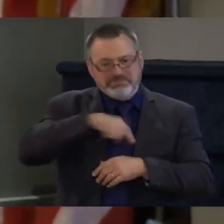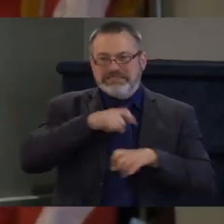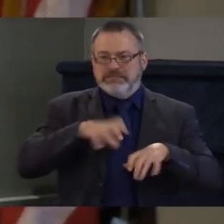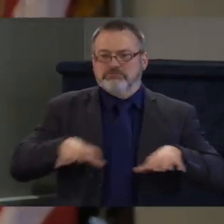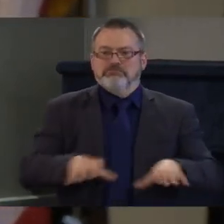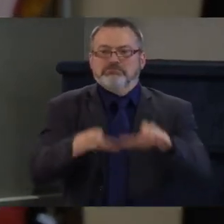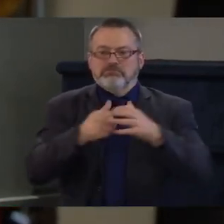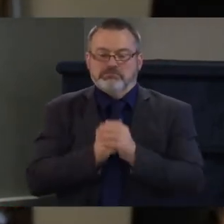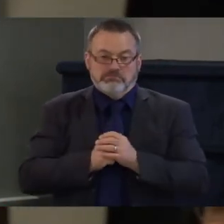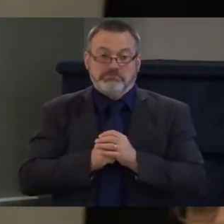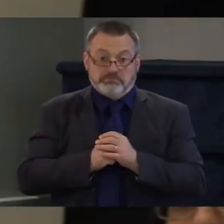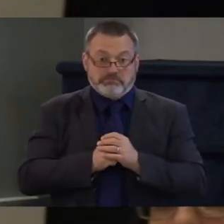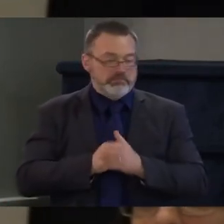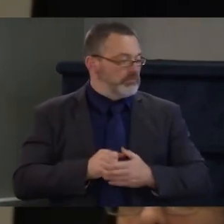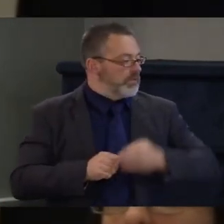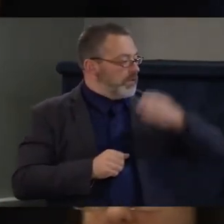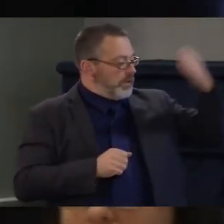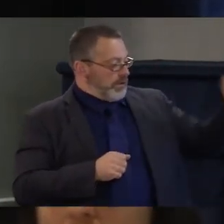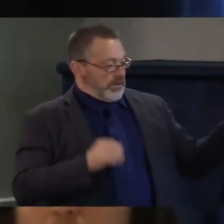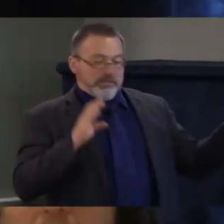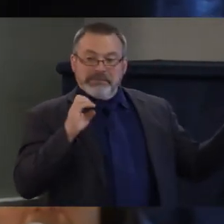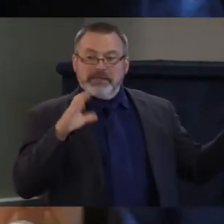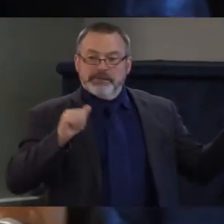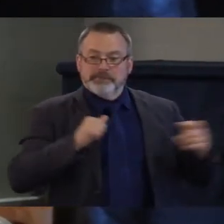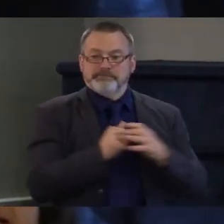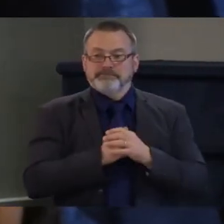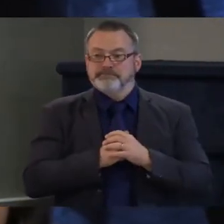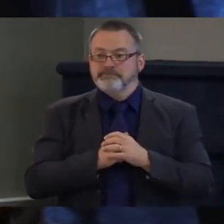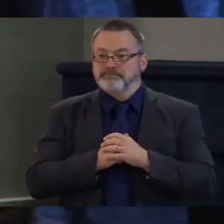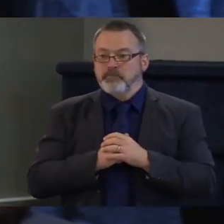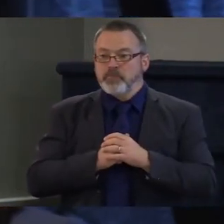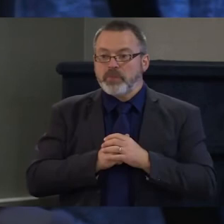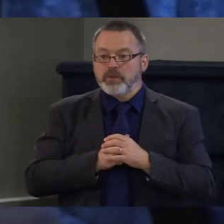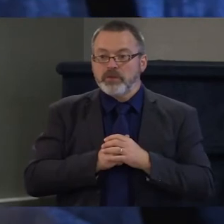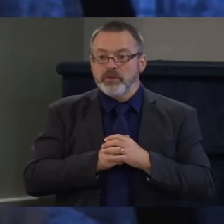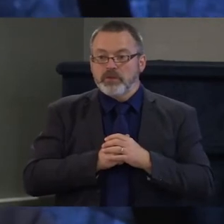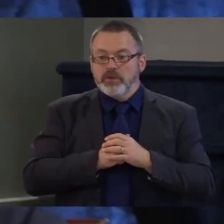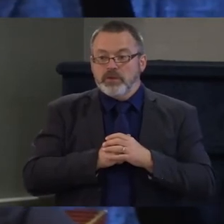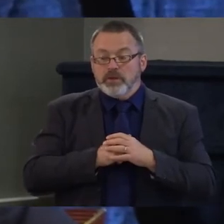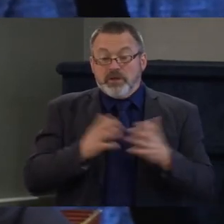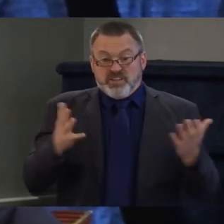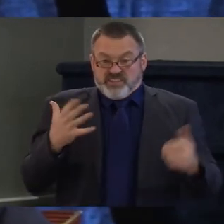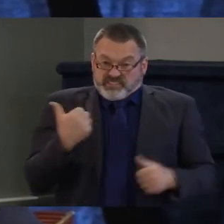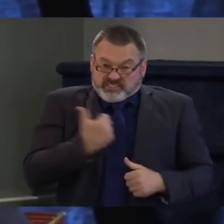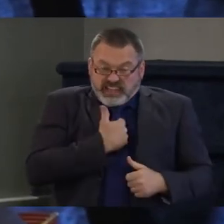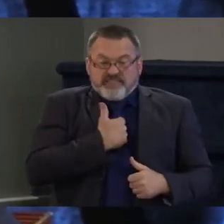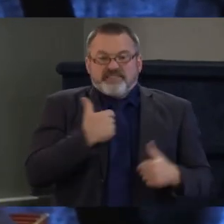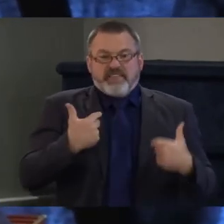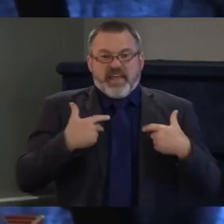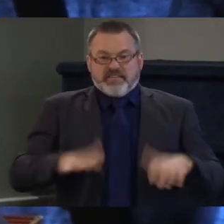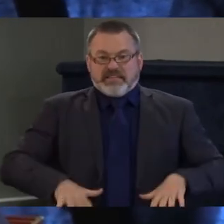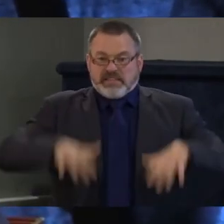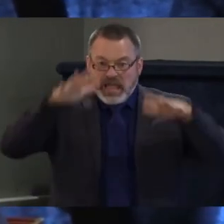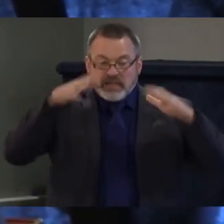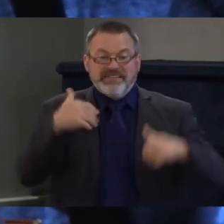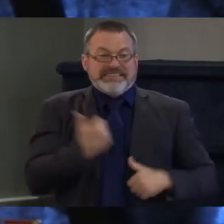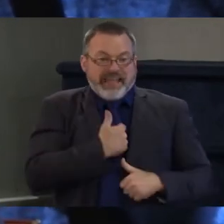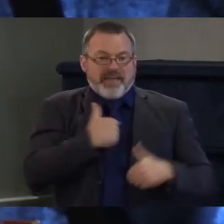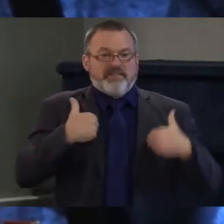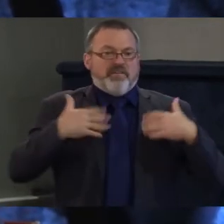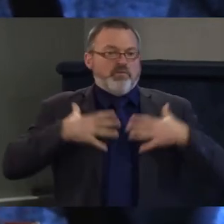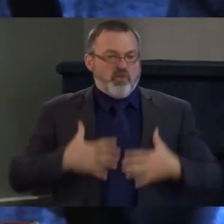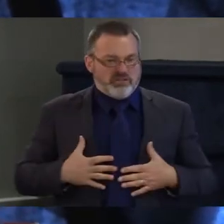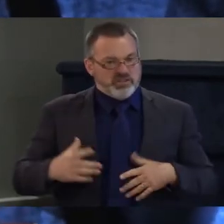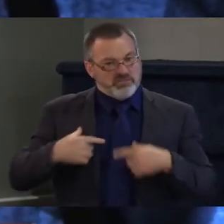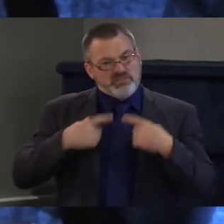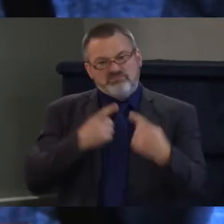so i have um struggled with anxiety and depression my whole life and have brought that